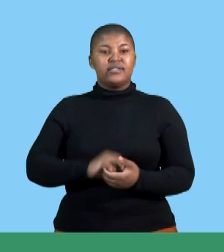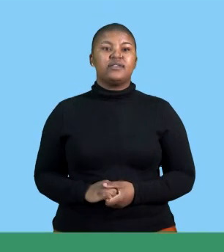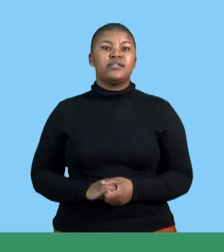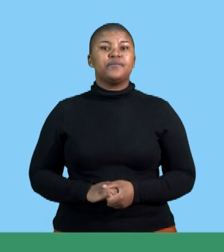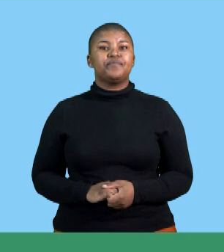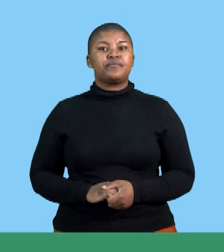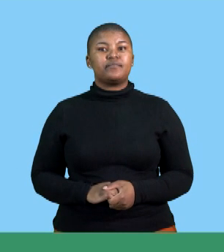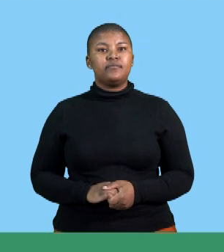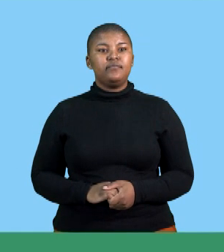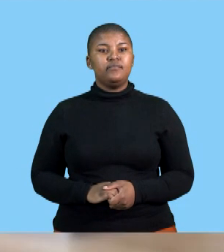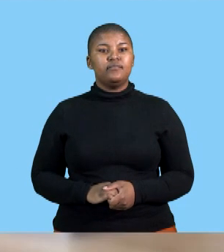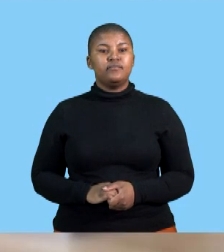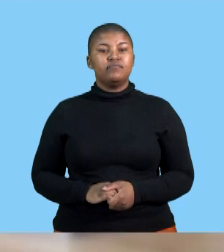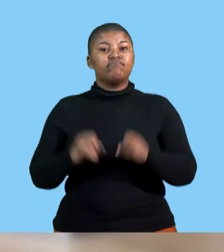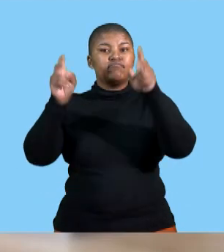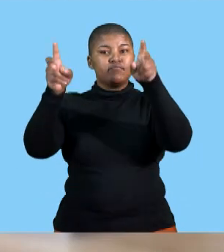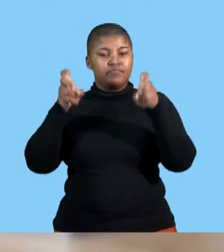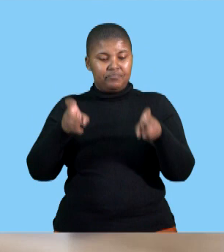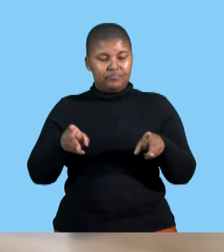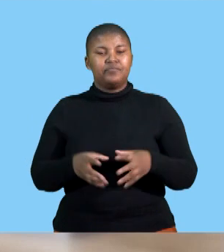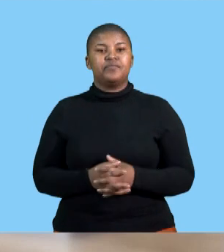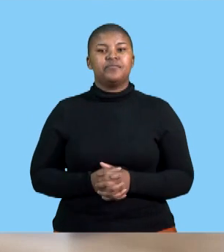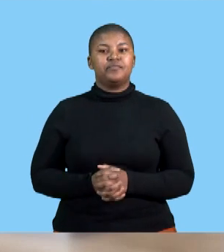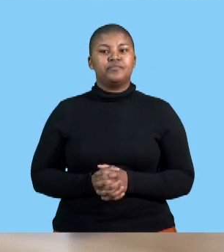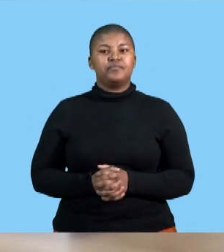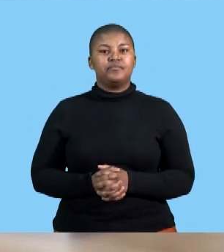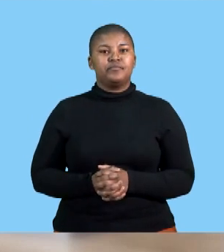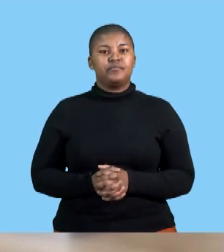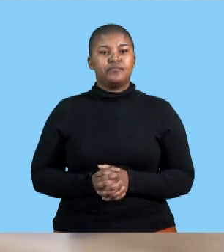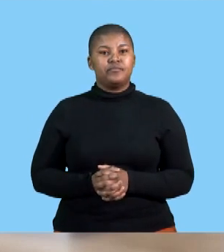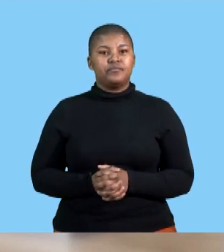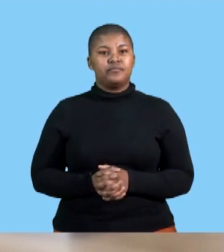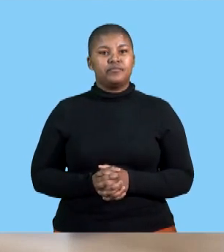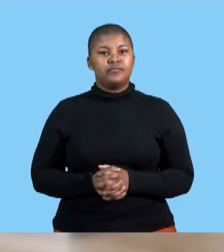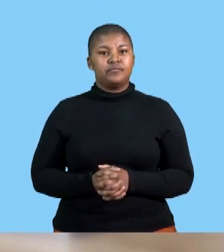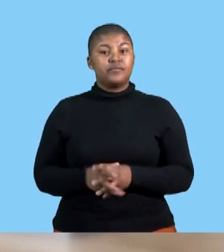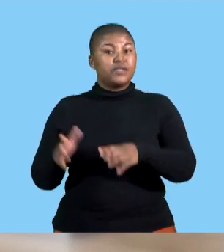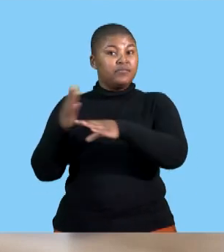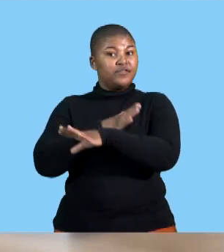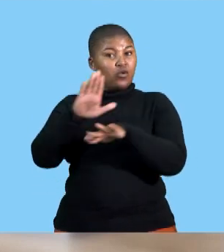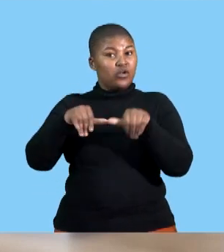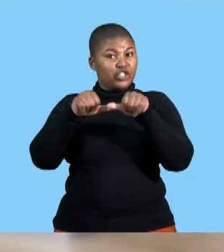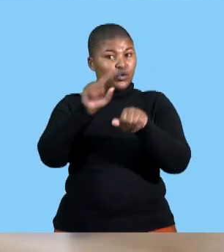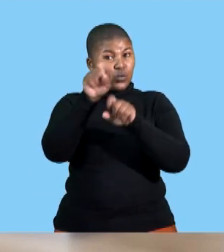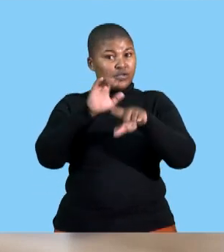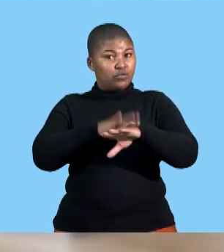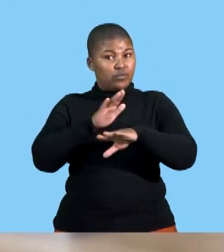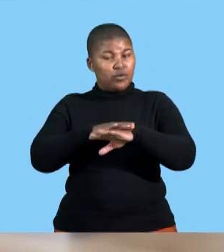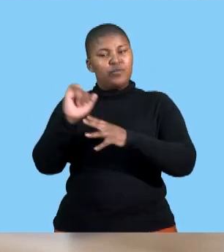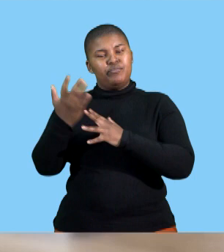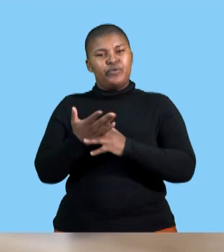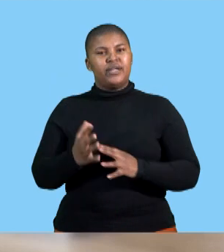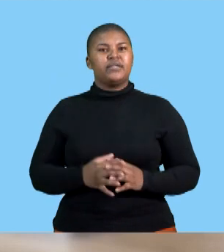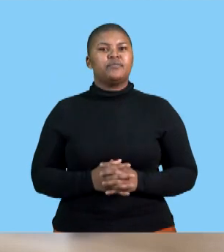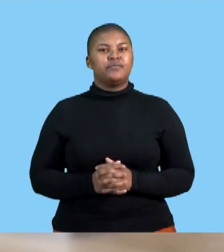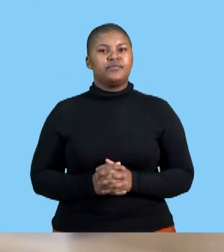until the end. Before we move on to our application questions, let us just go for a quick break and we will be back. See